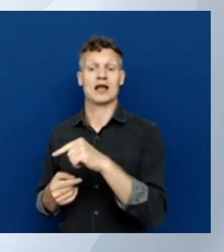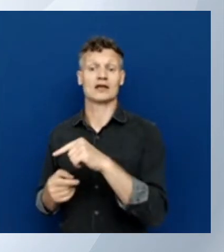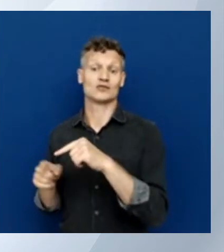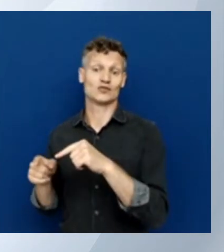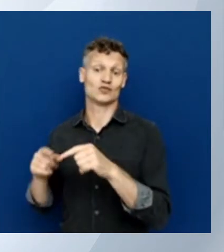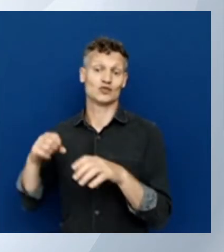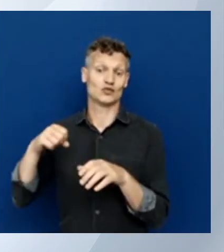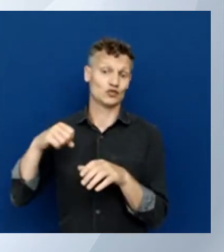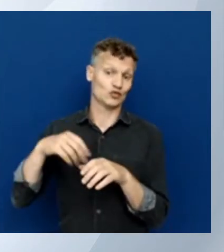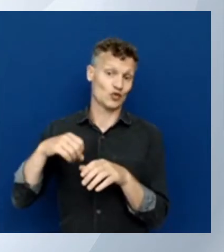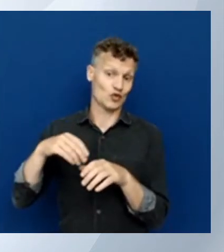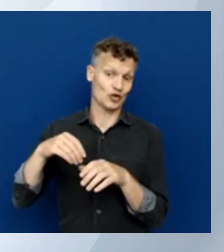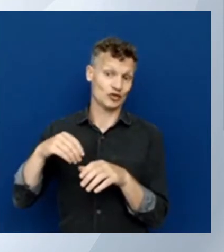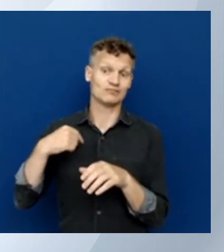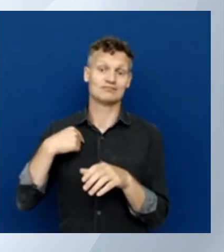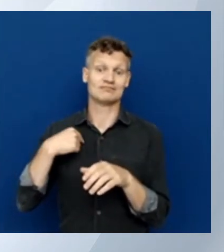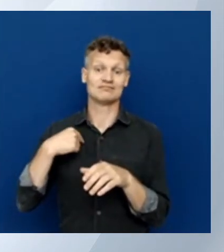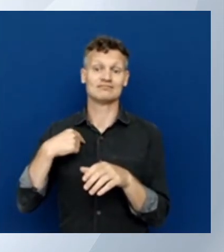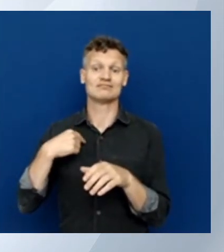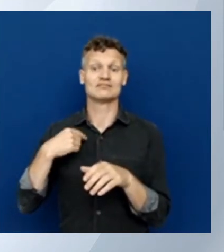create a new storage account.